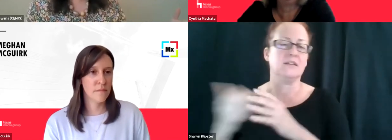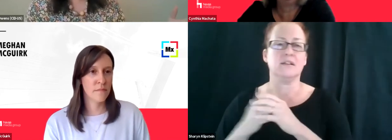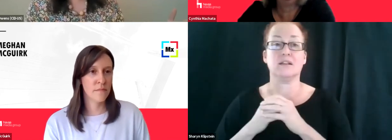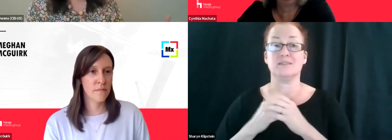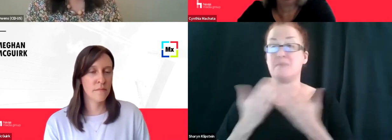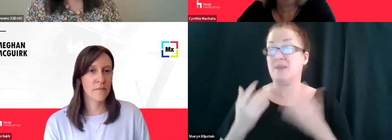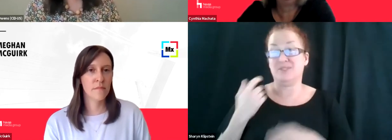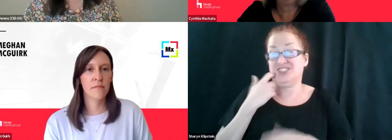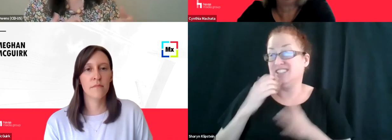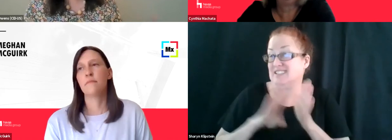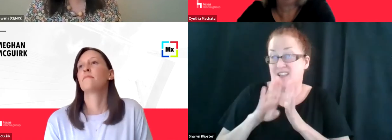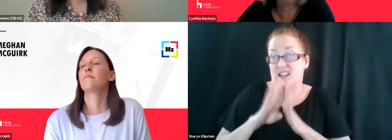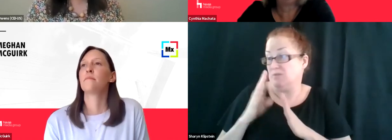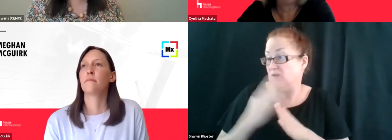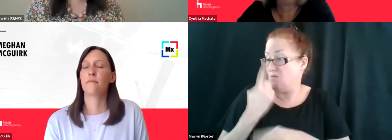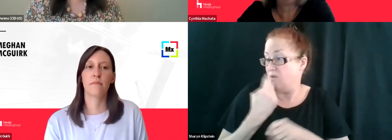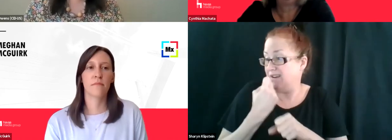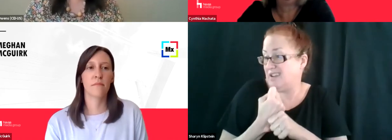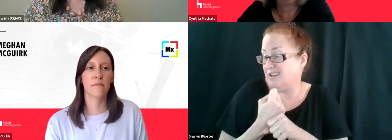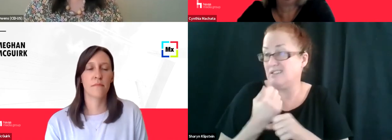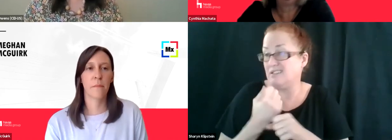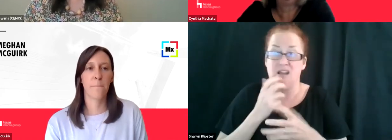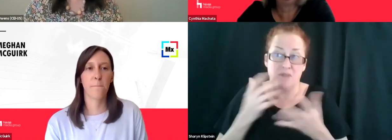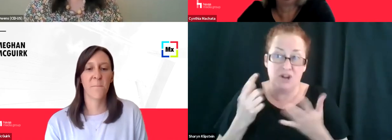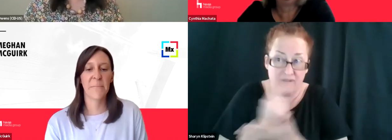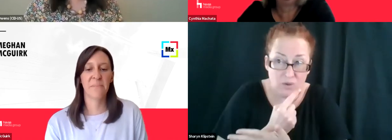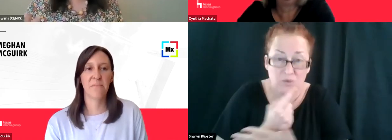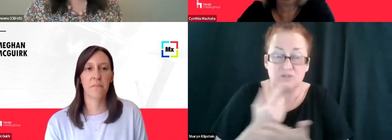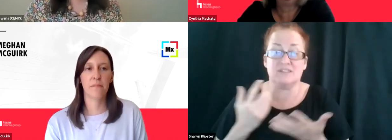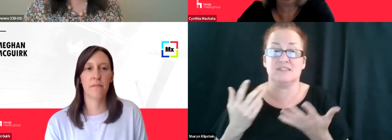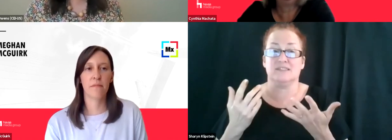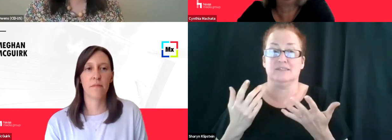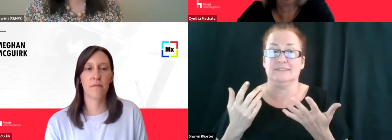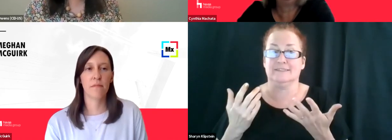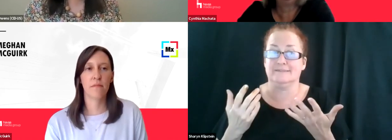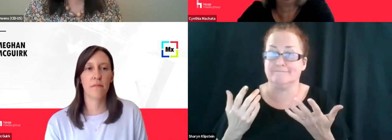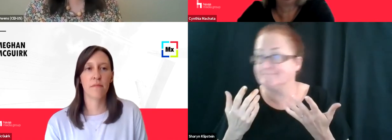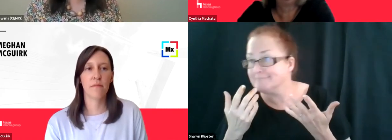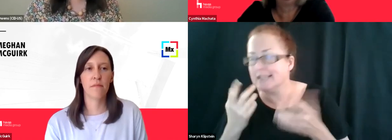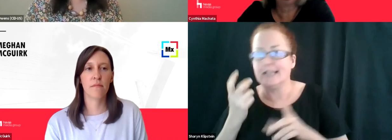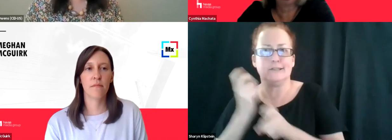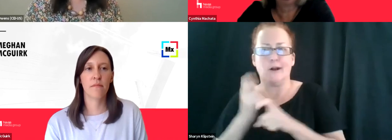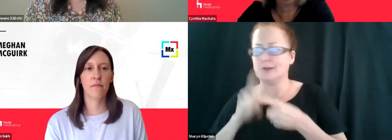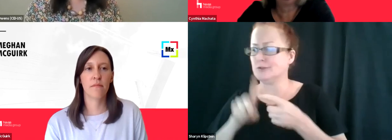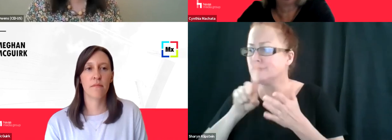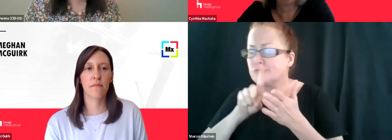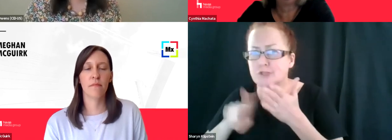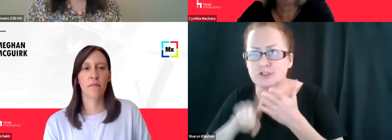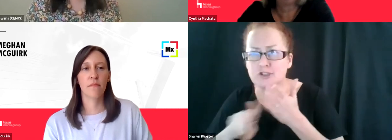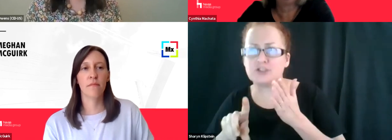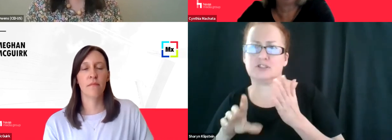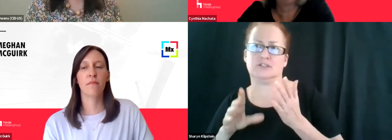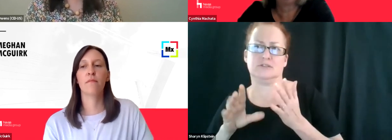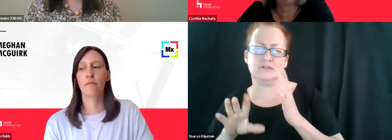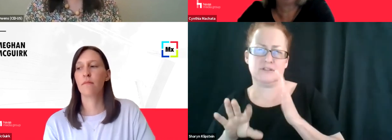developed within the last year, doesn't have a lot of reviews. Um, you can't find easily anything about its privacy